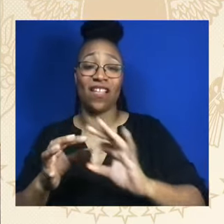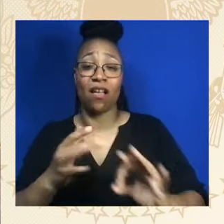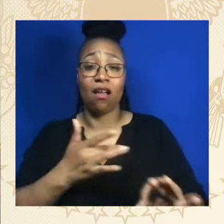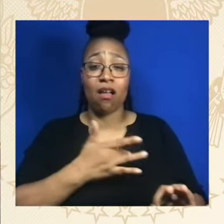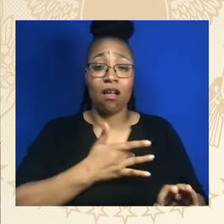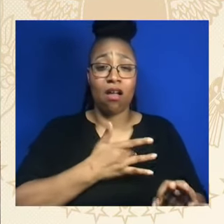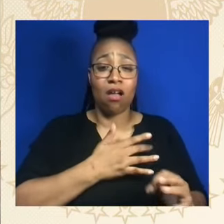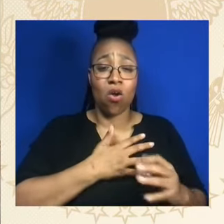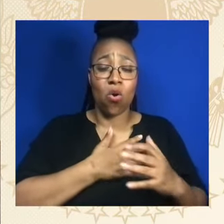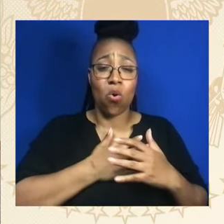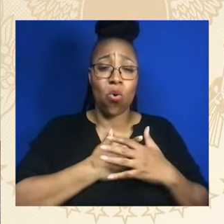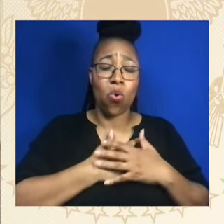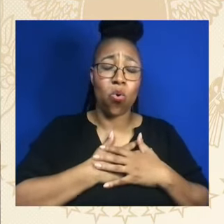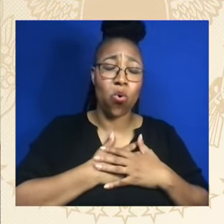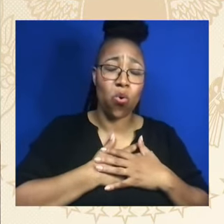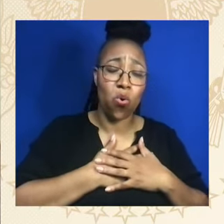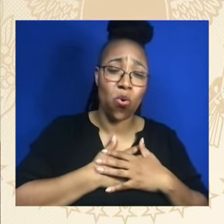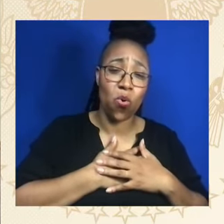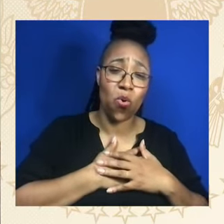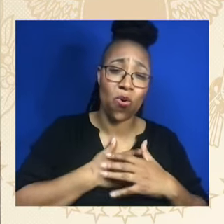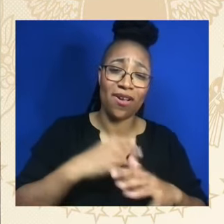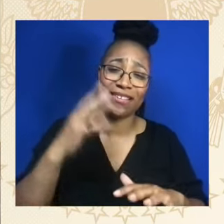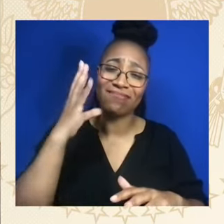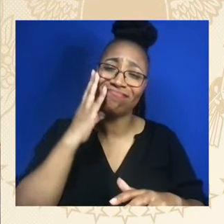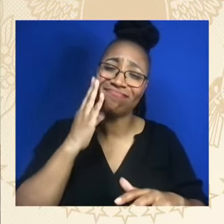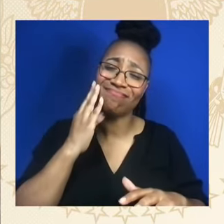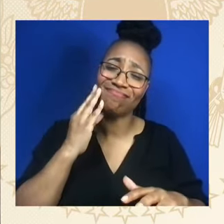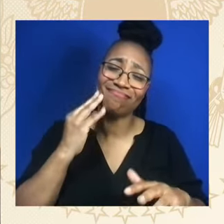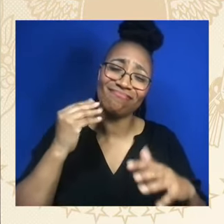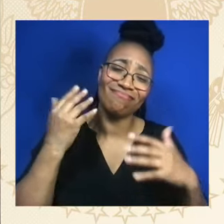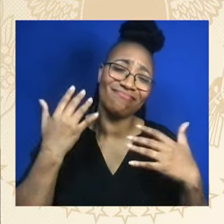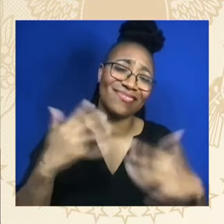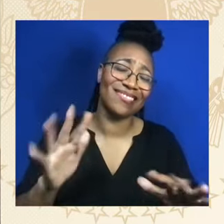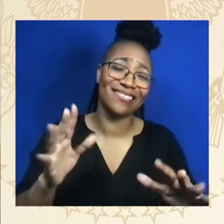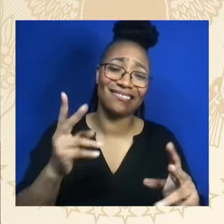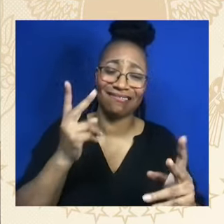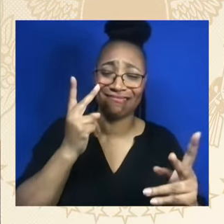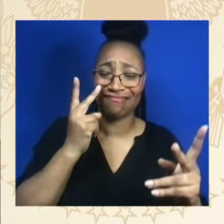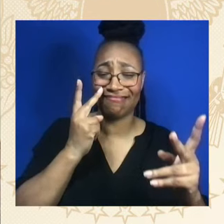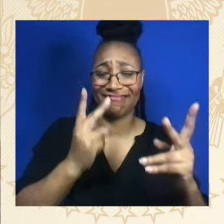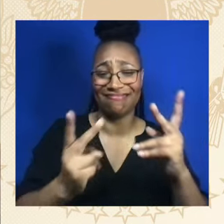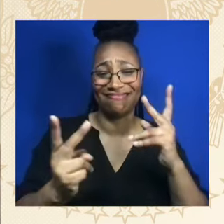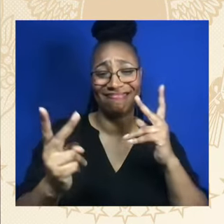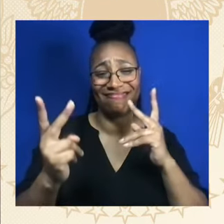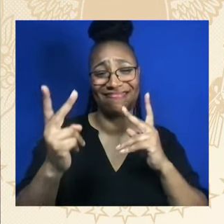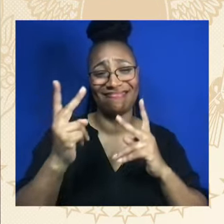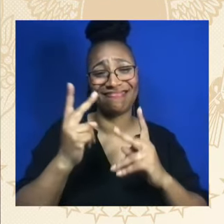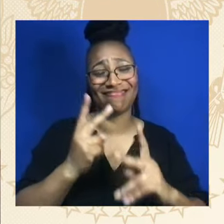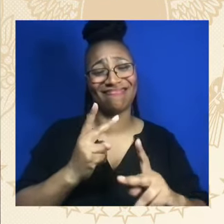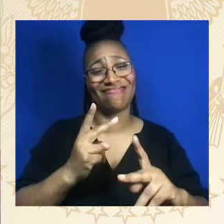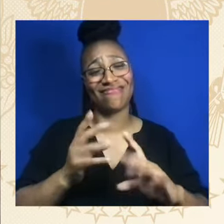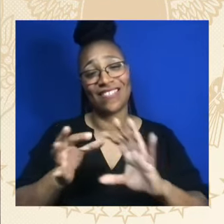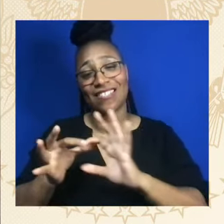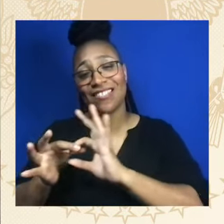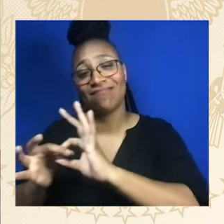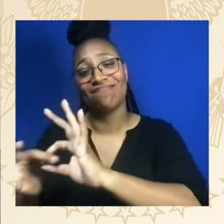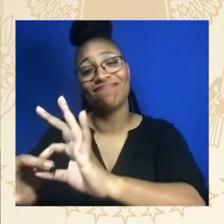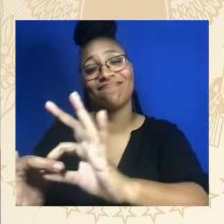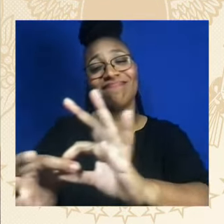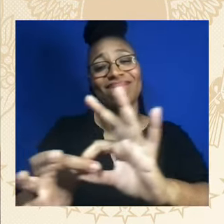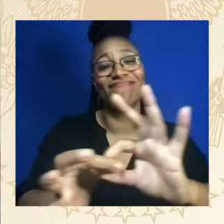The Shadow beneath thy hand May we